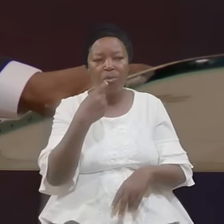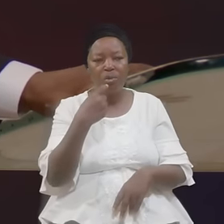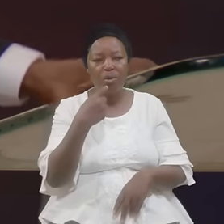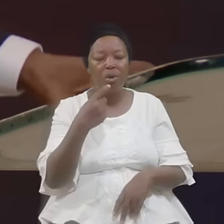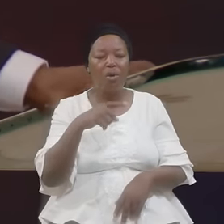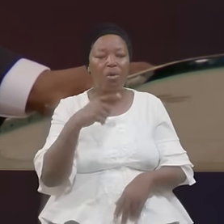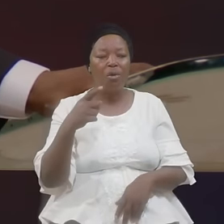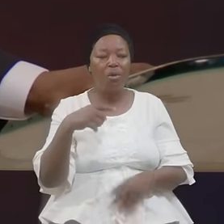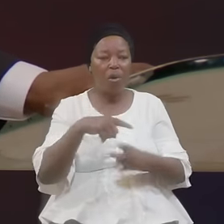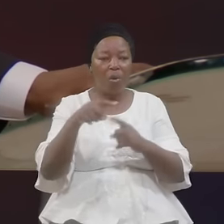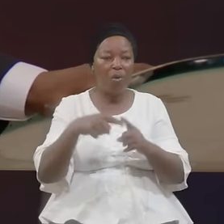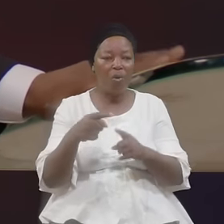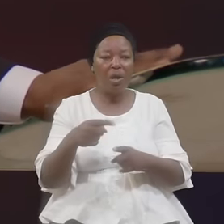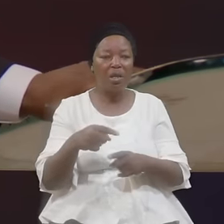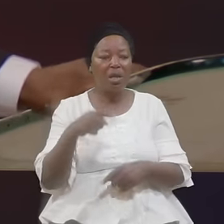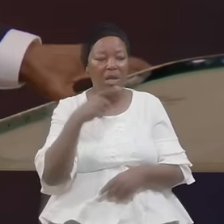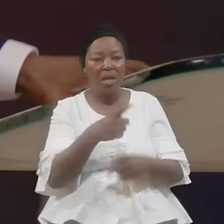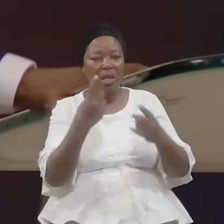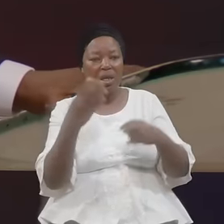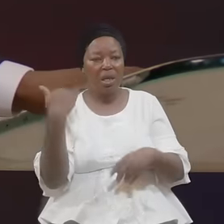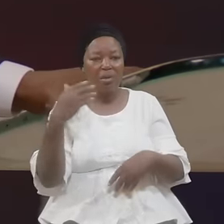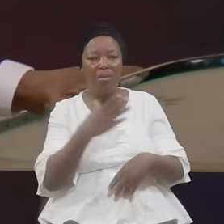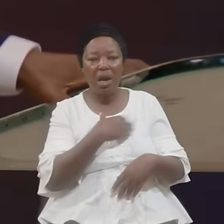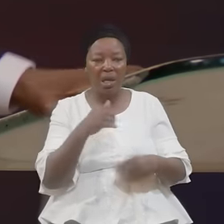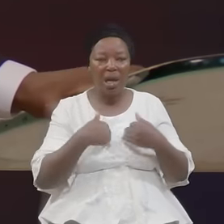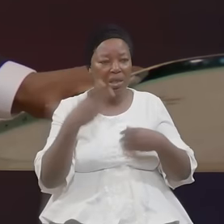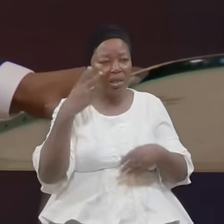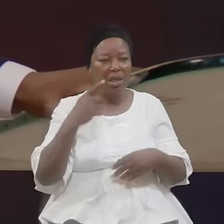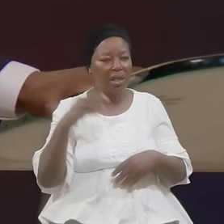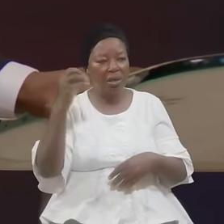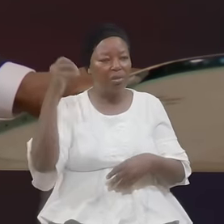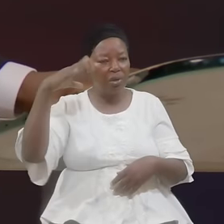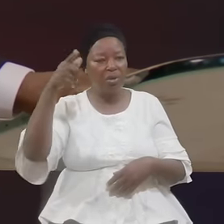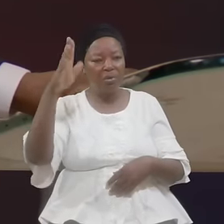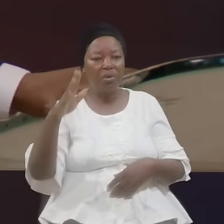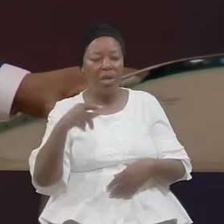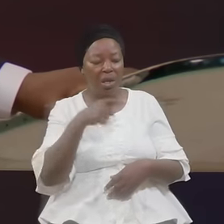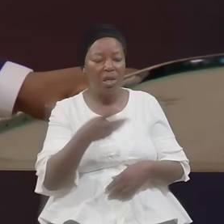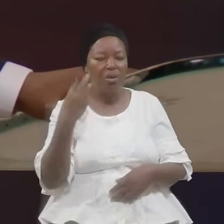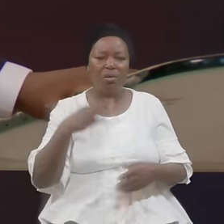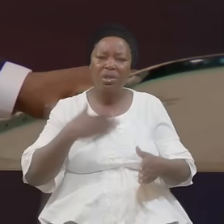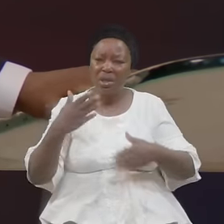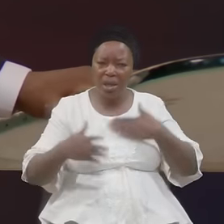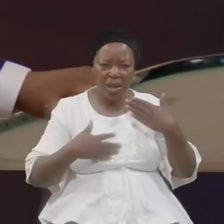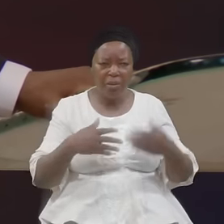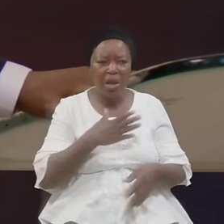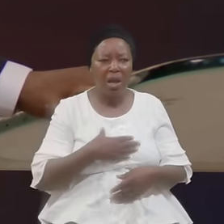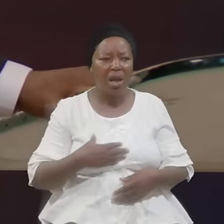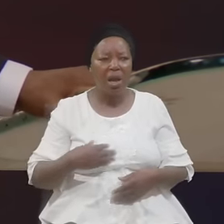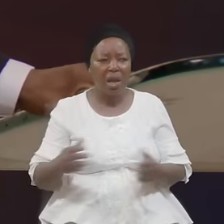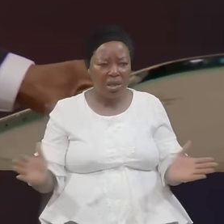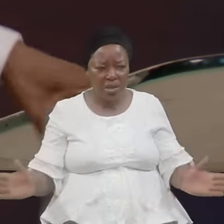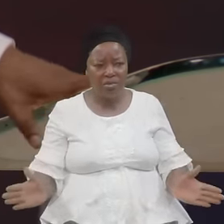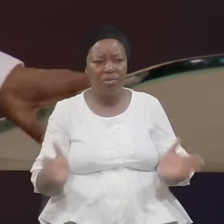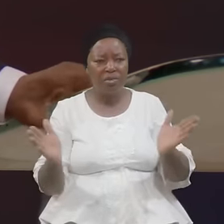And He Had Seen The Grace Of God He Was Glad And Exalted Them